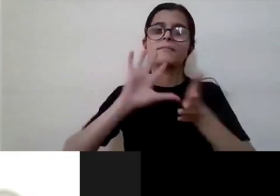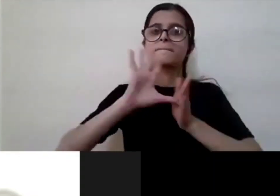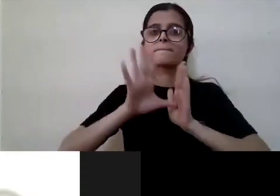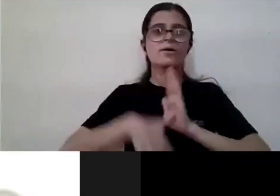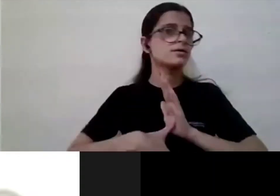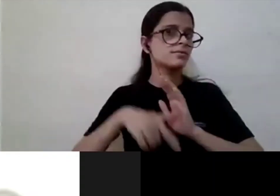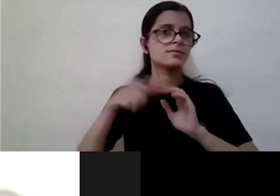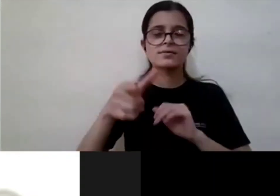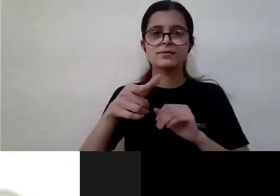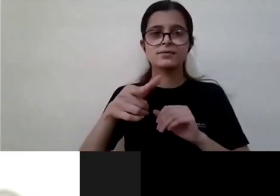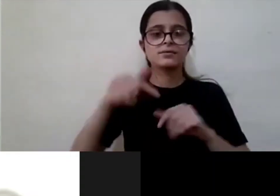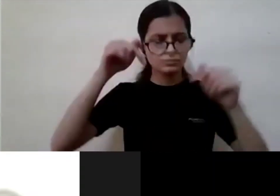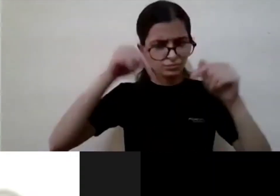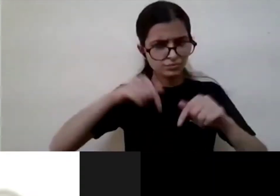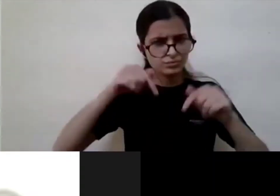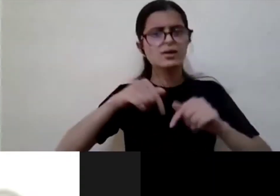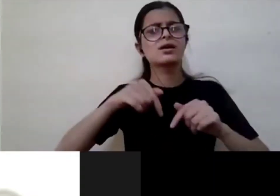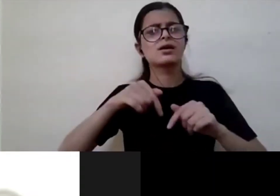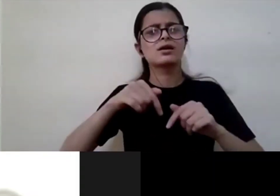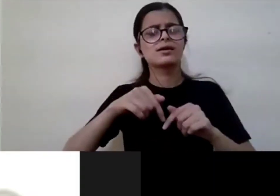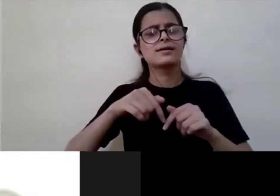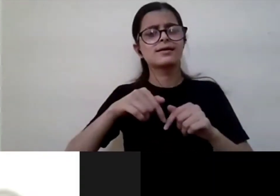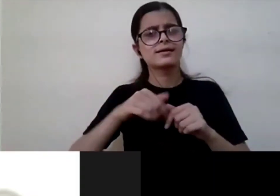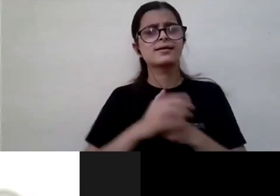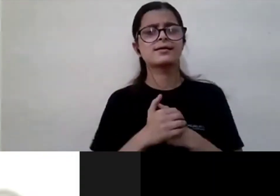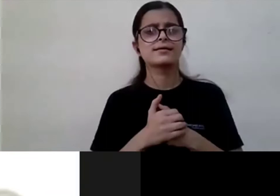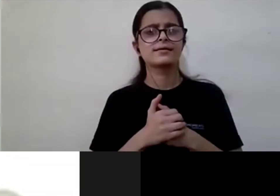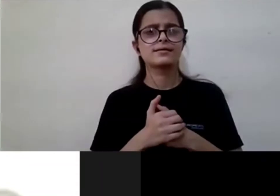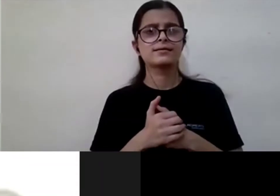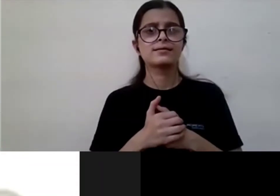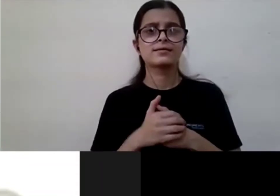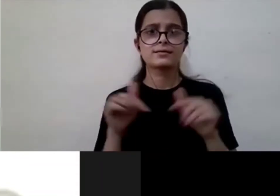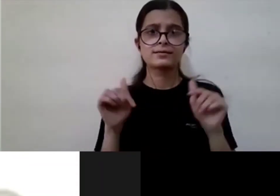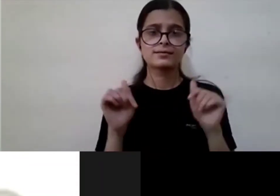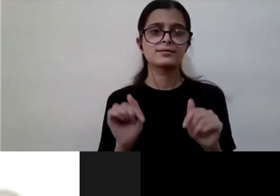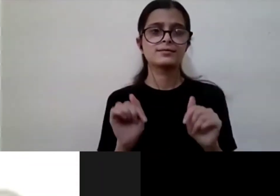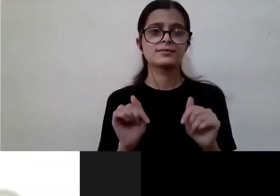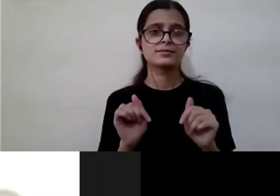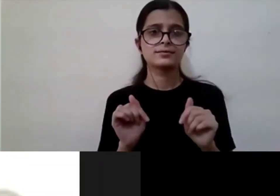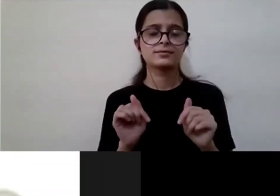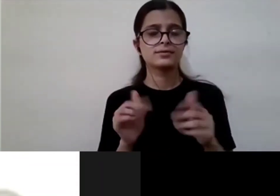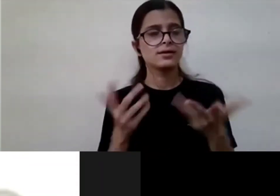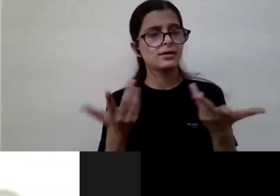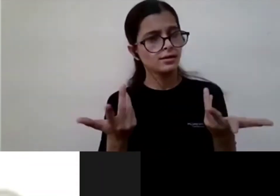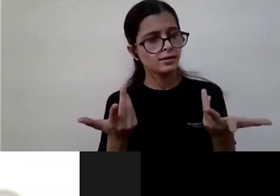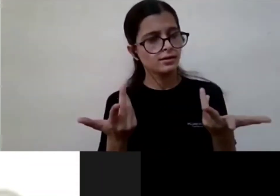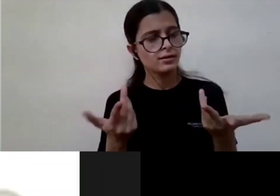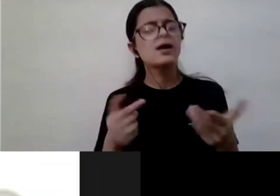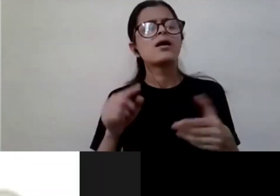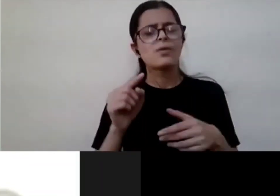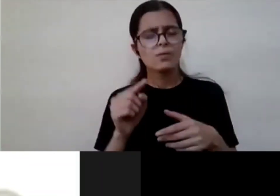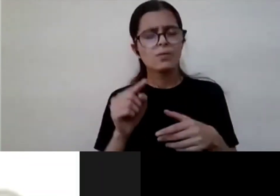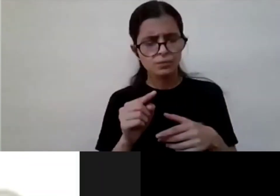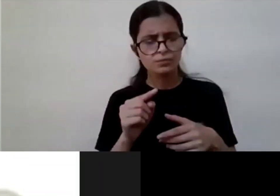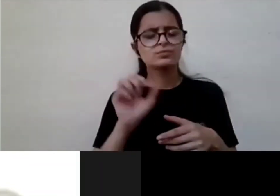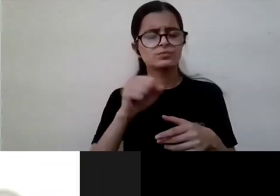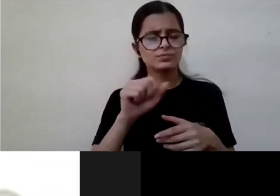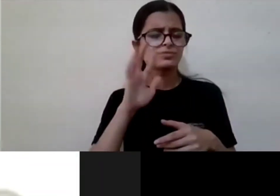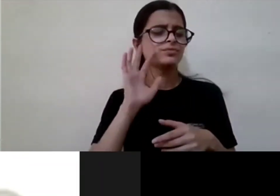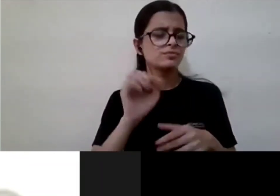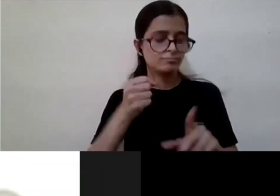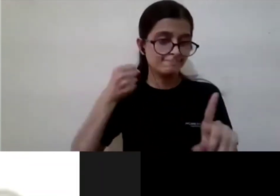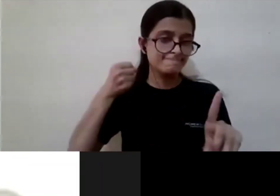today also uh so that that is where and and uh one thing that the impact that